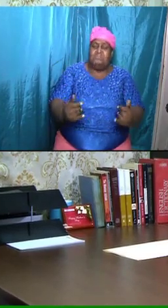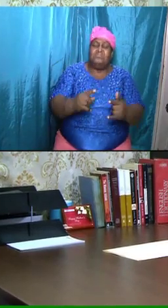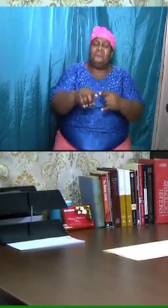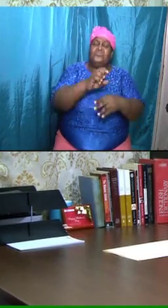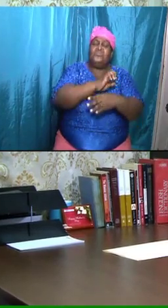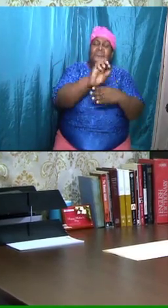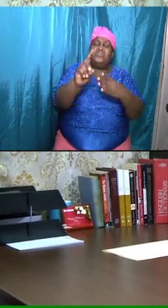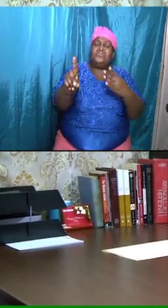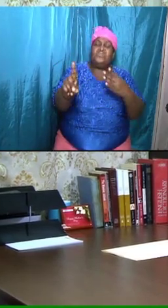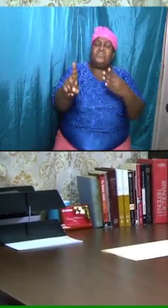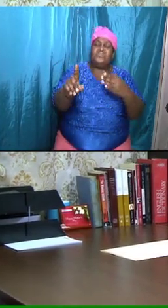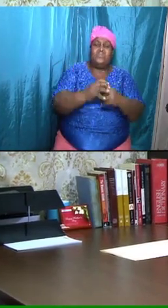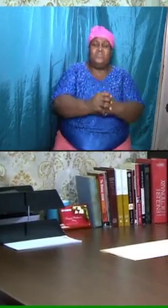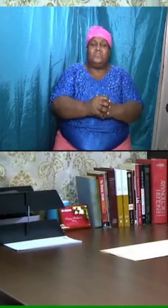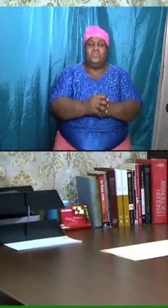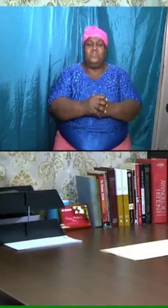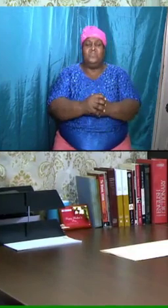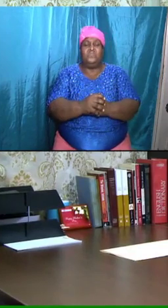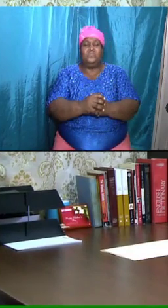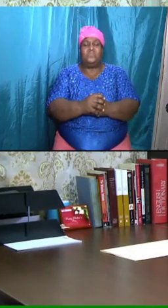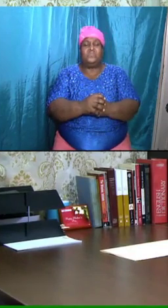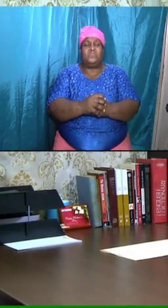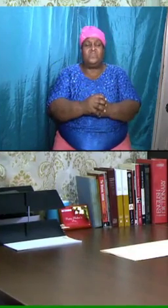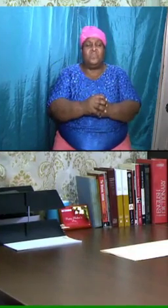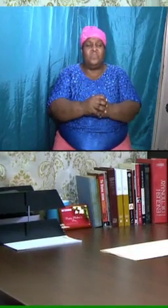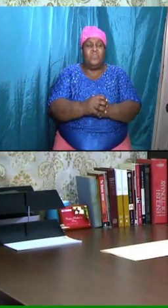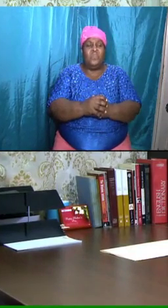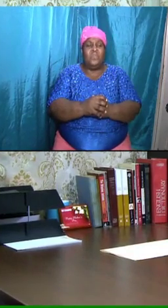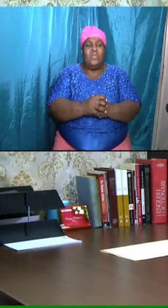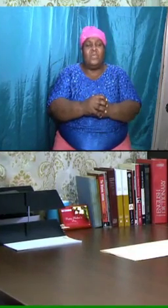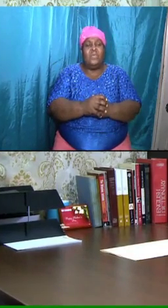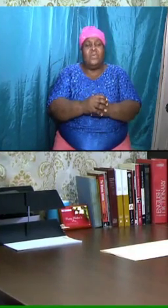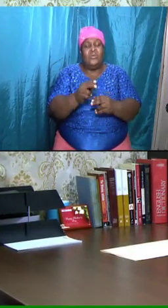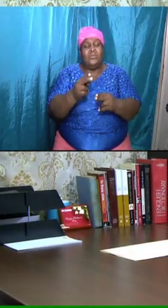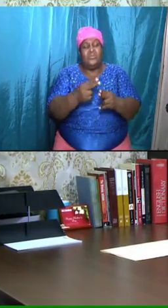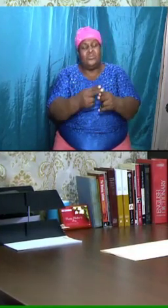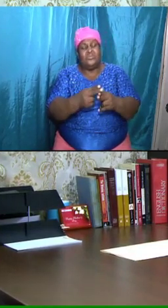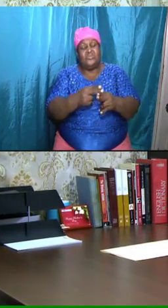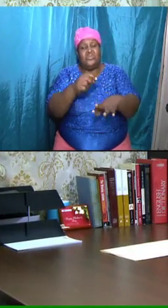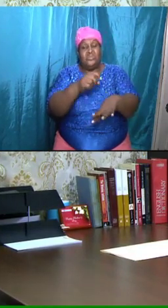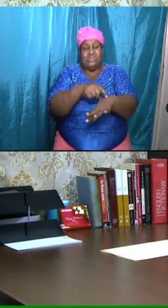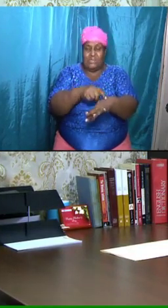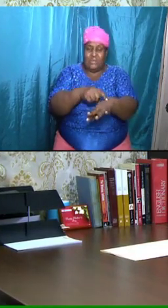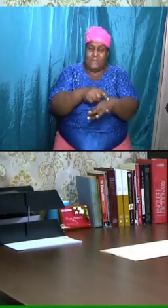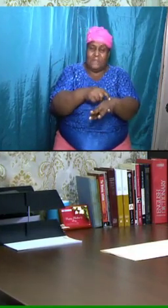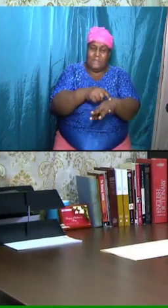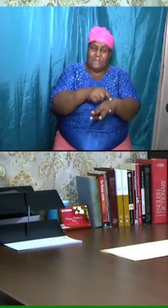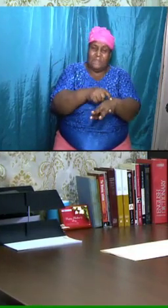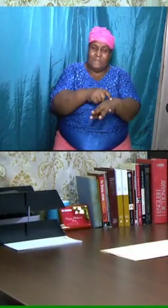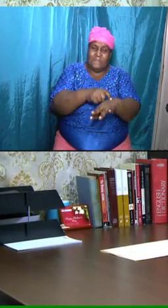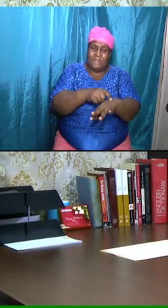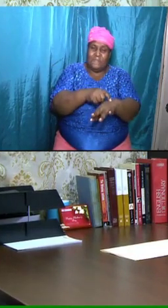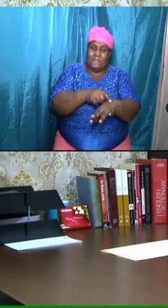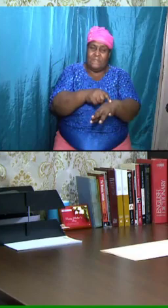So we have done that and in a short while I will have a